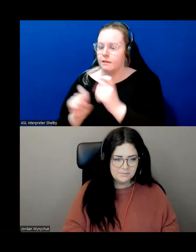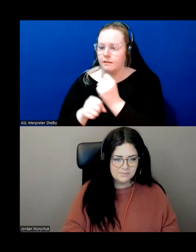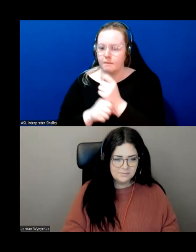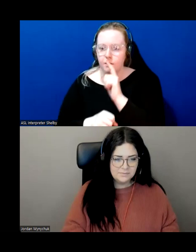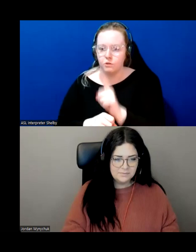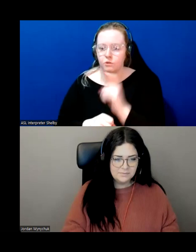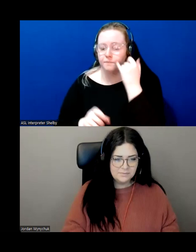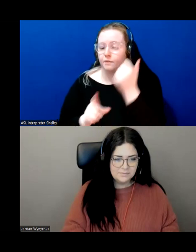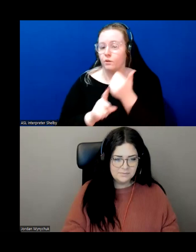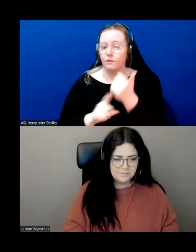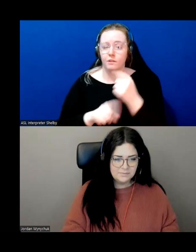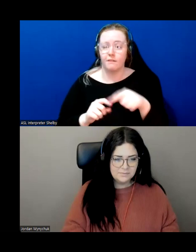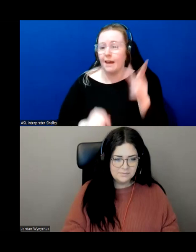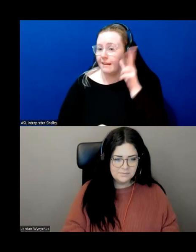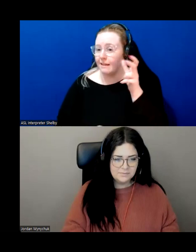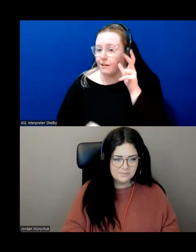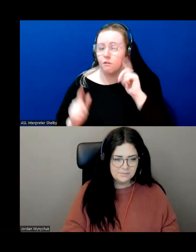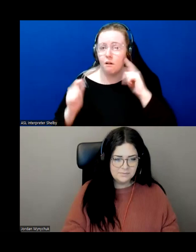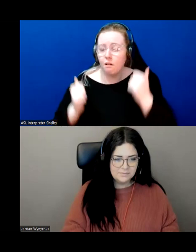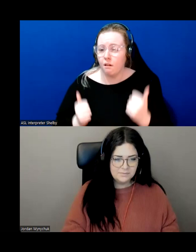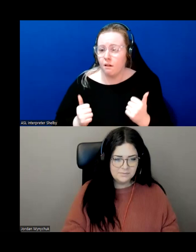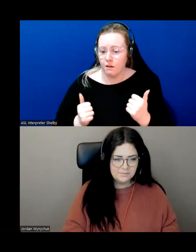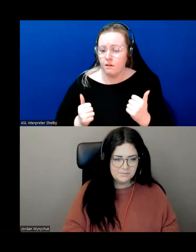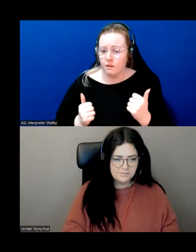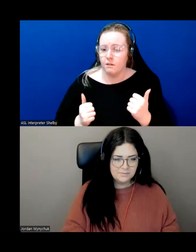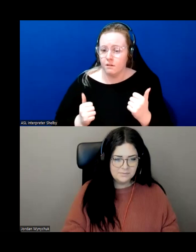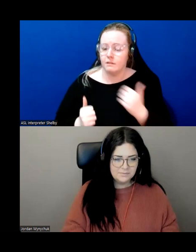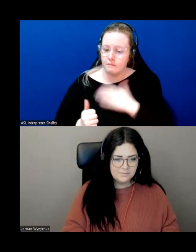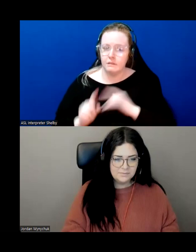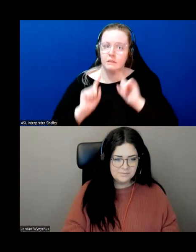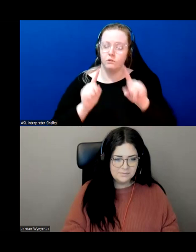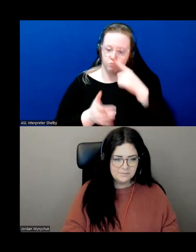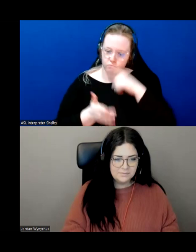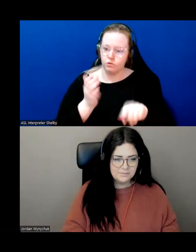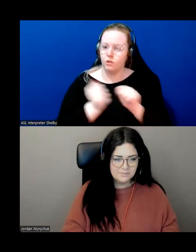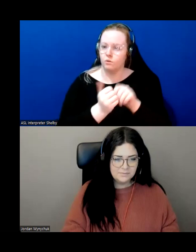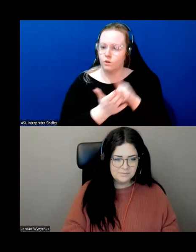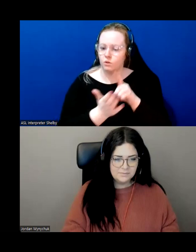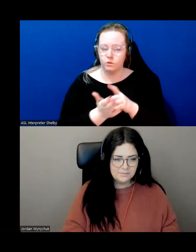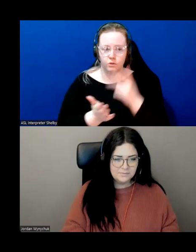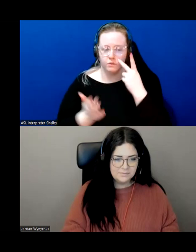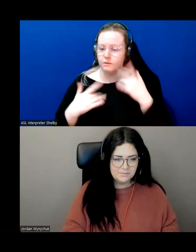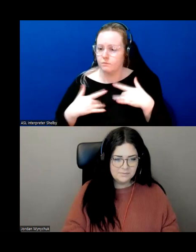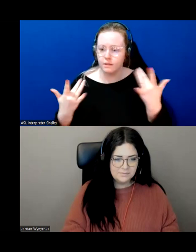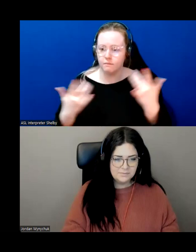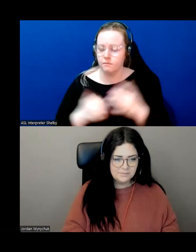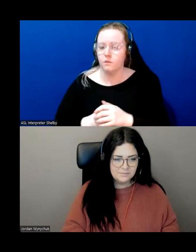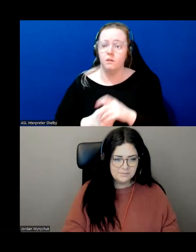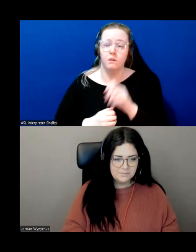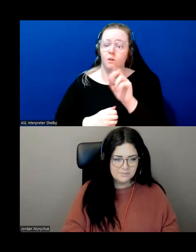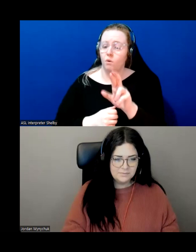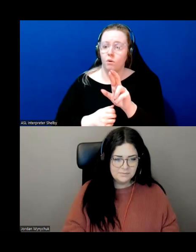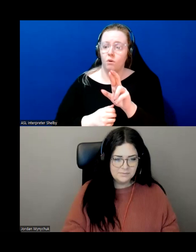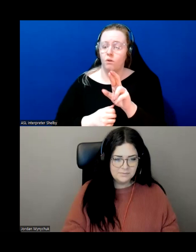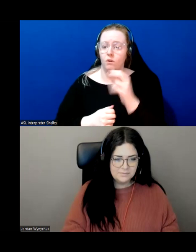having problems with your hearing please by all means vote and get yourself checked out um and if have difficulty if you're having